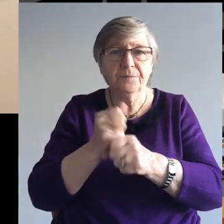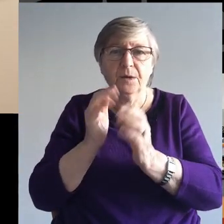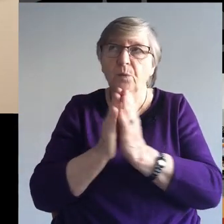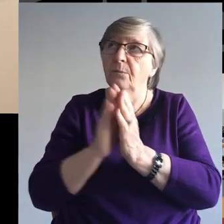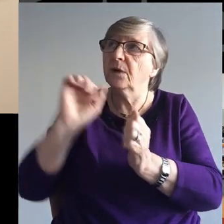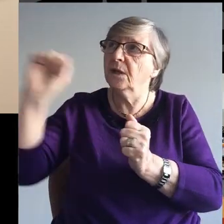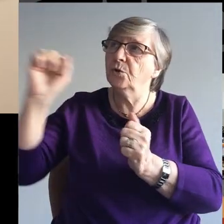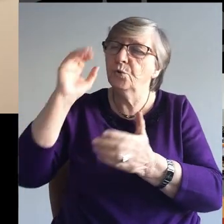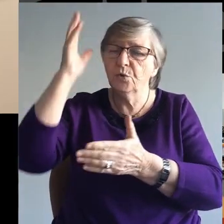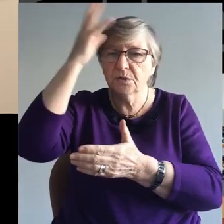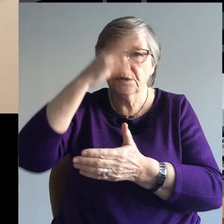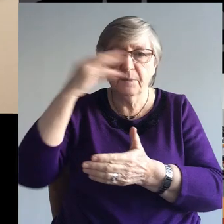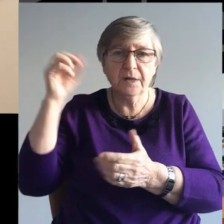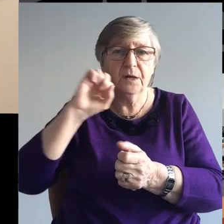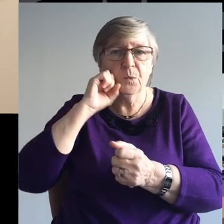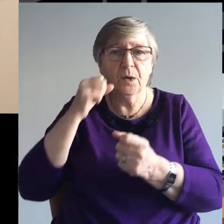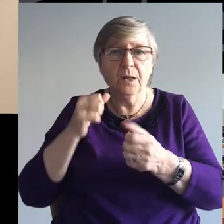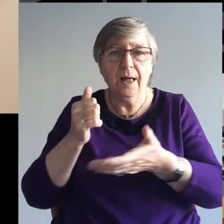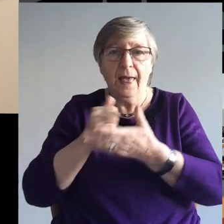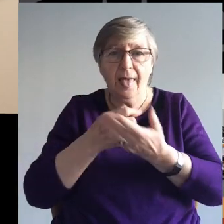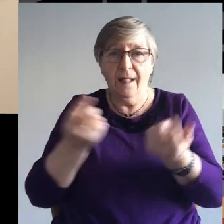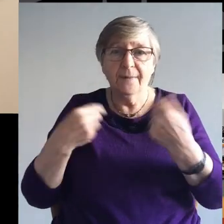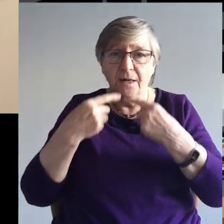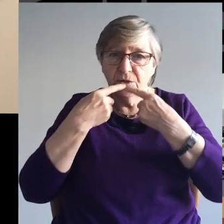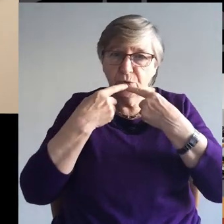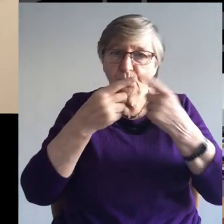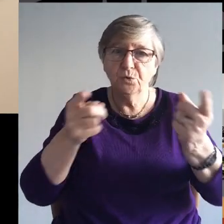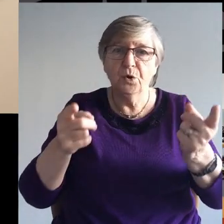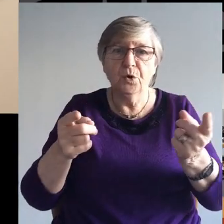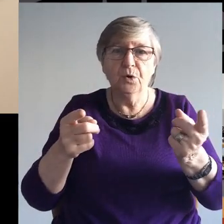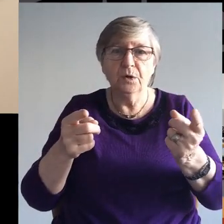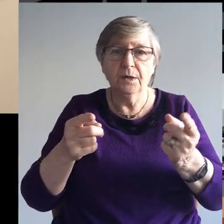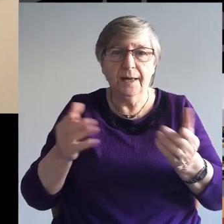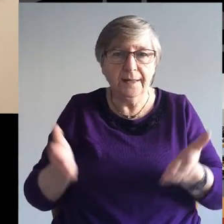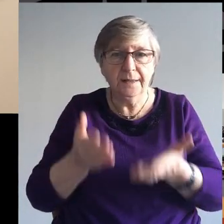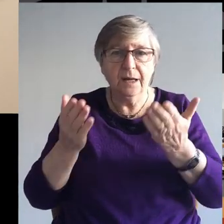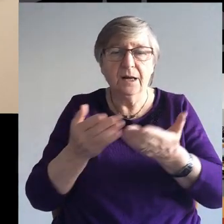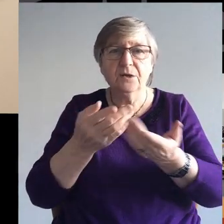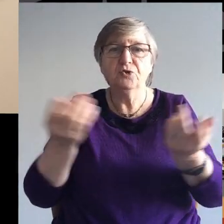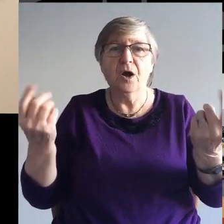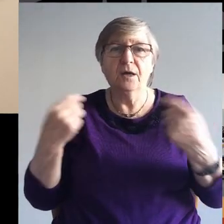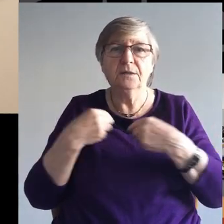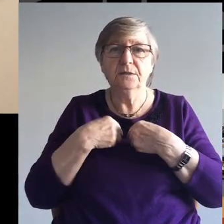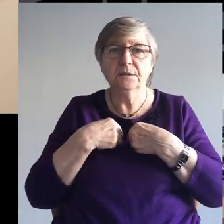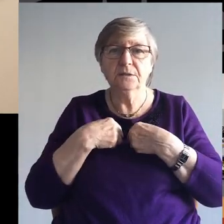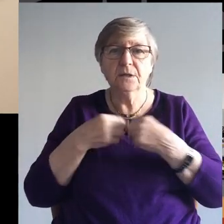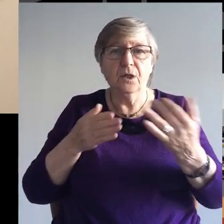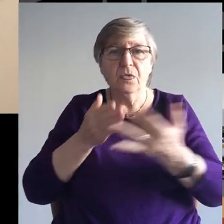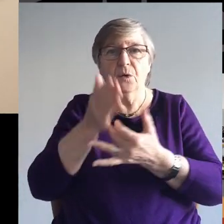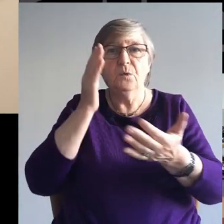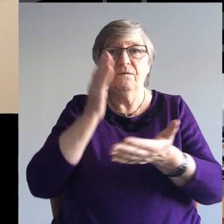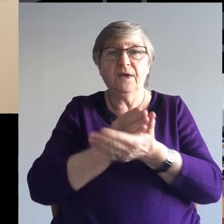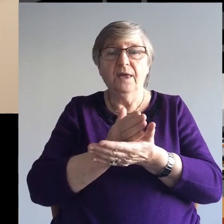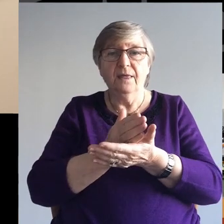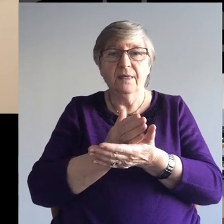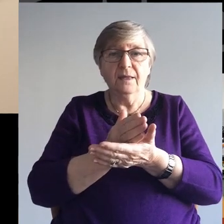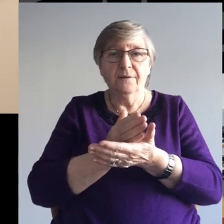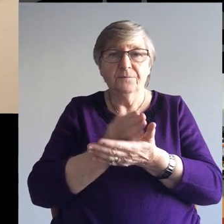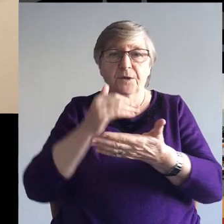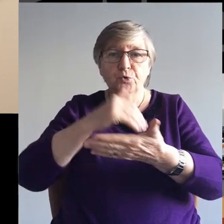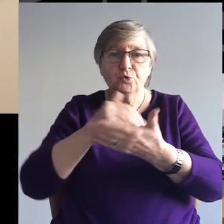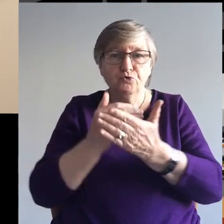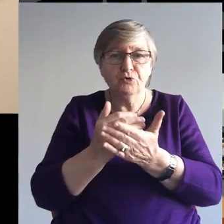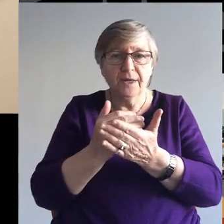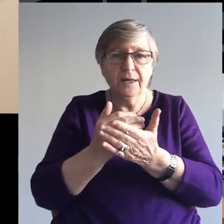loosen our tongues and enable and encourage us by faith to